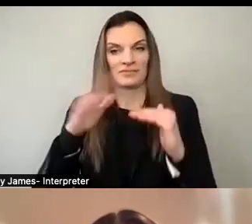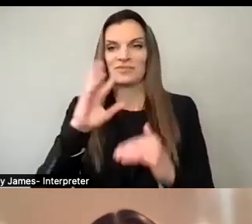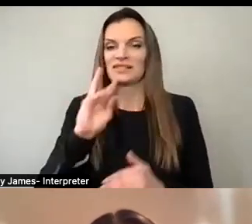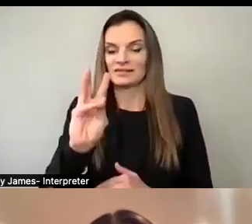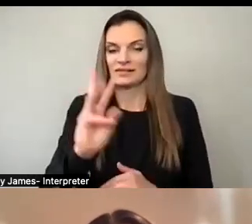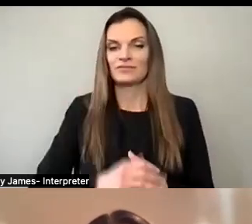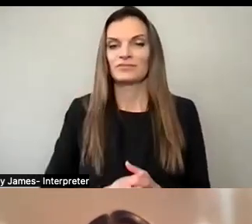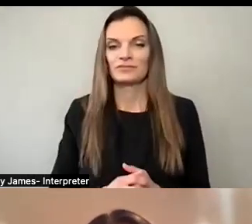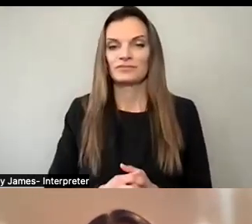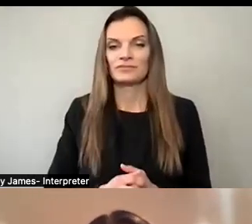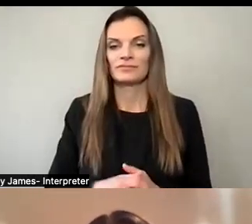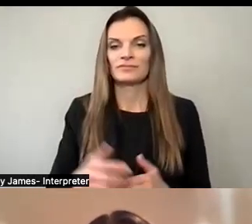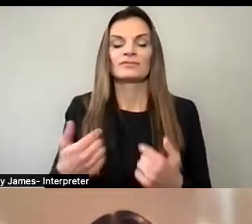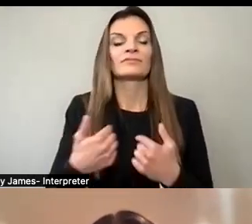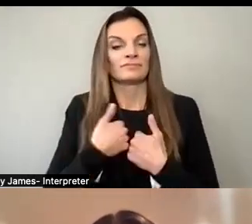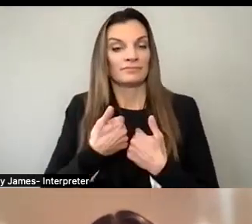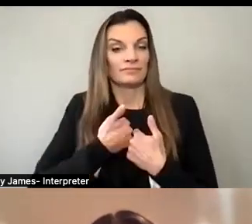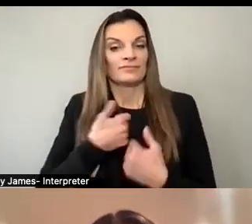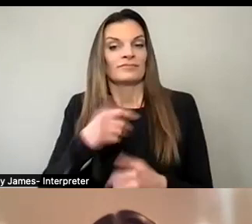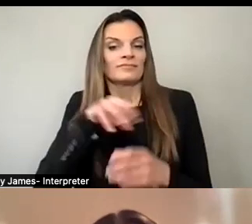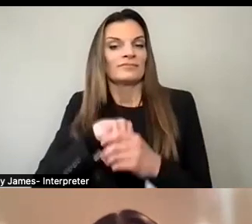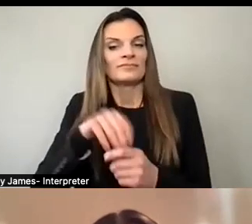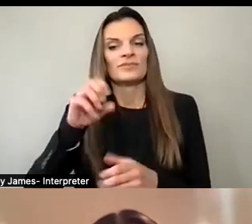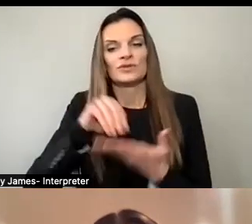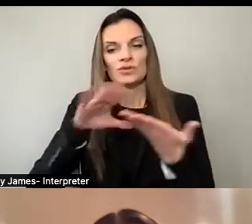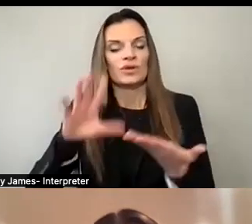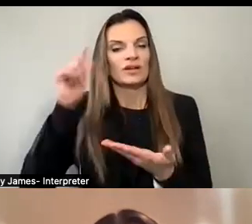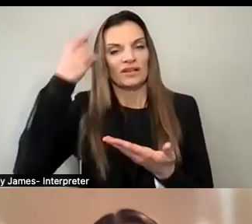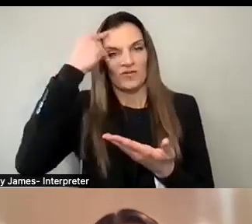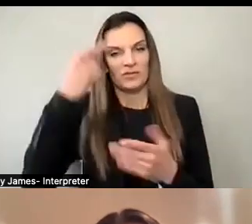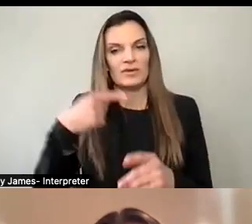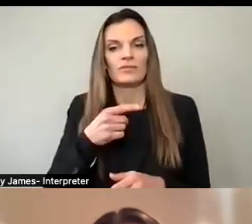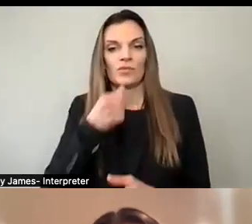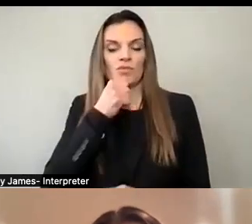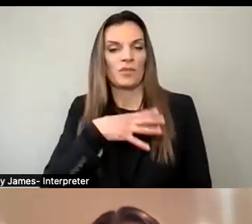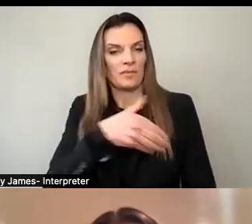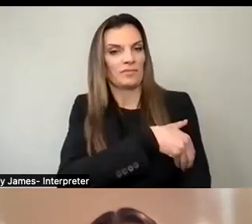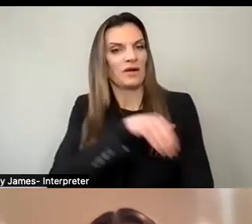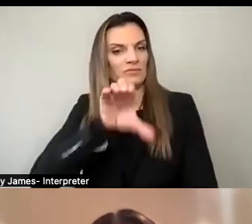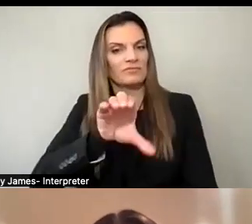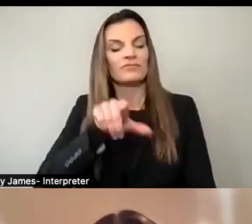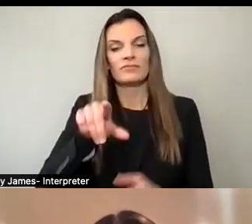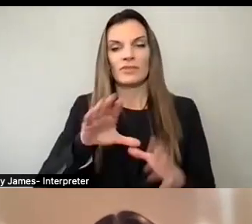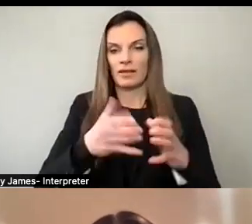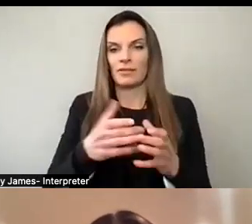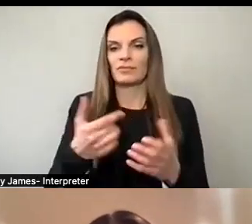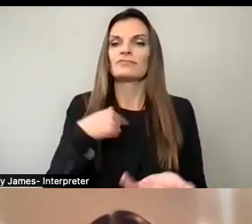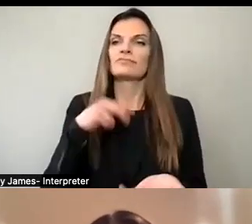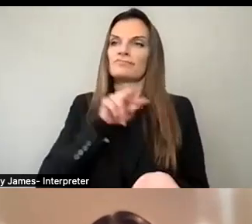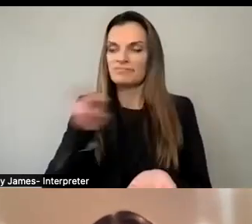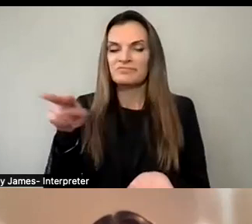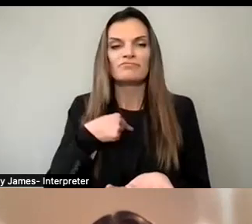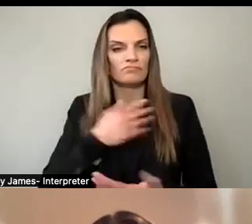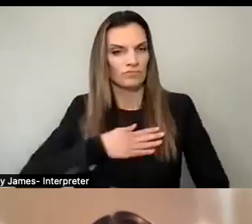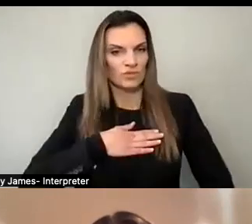Starting as a student involved in school organizations such as Student Government and Women Empowerment Club, I realized that there was a lot to be done outside of the classroom in order